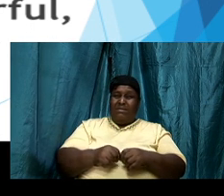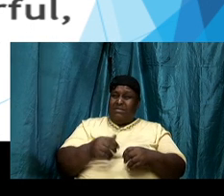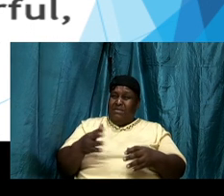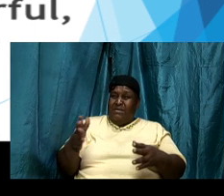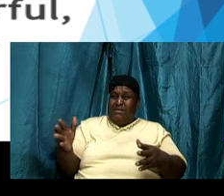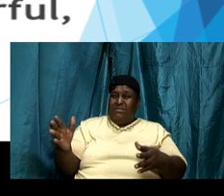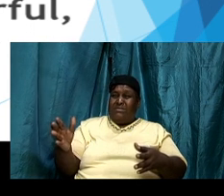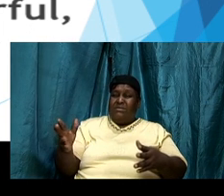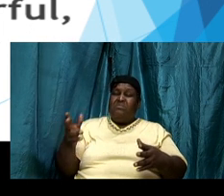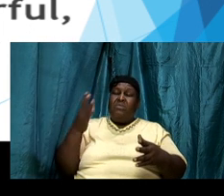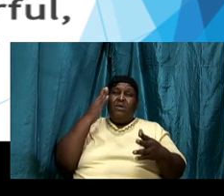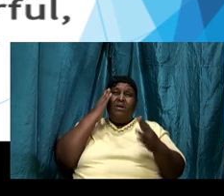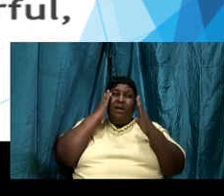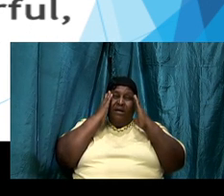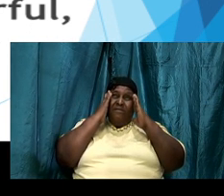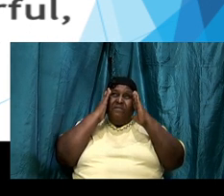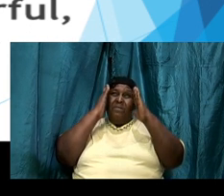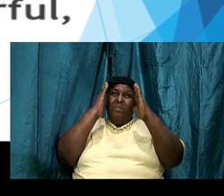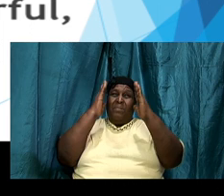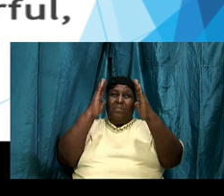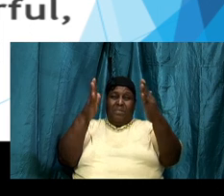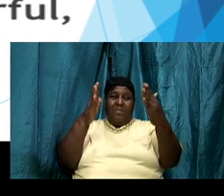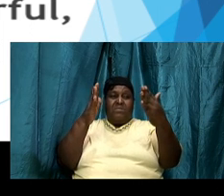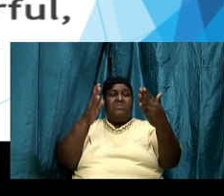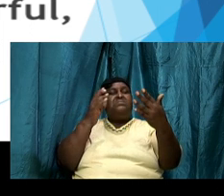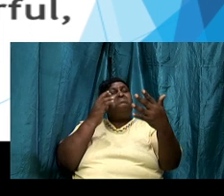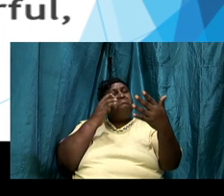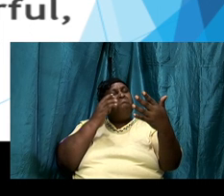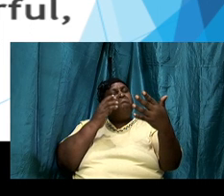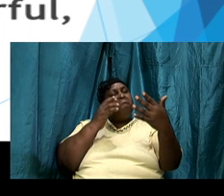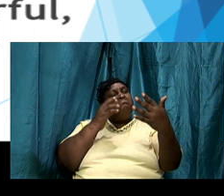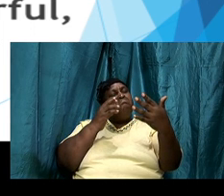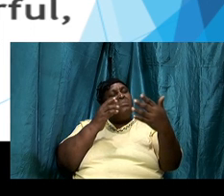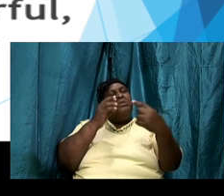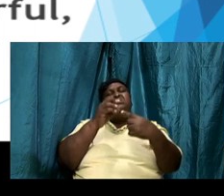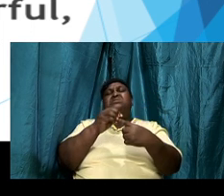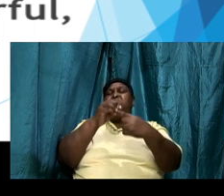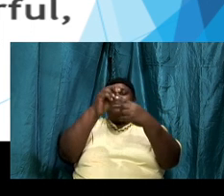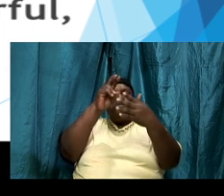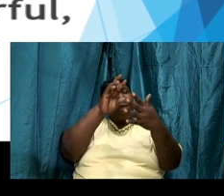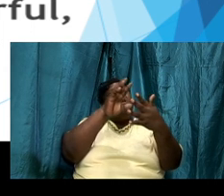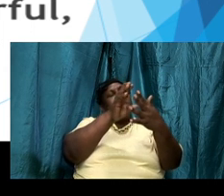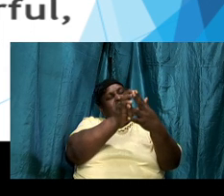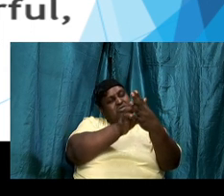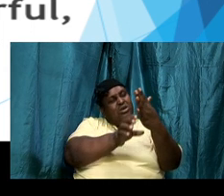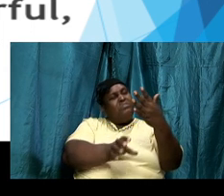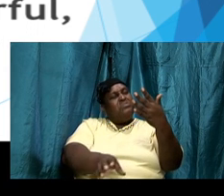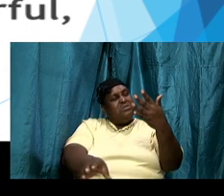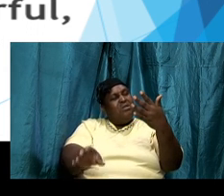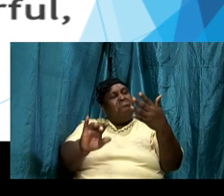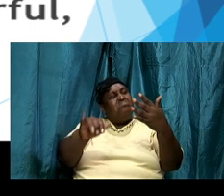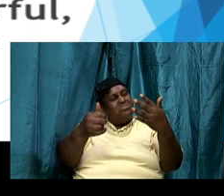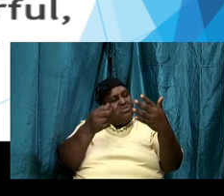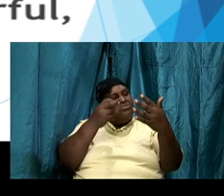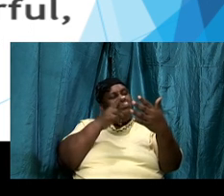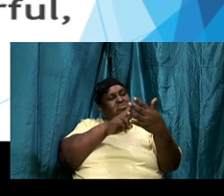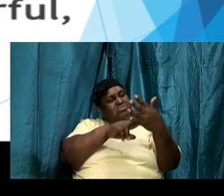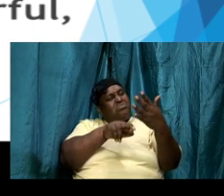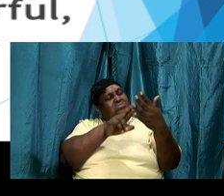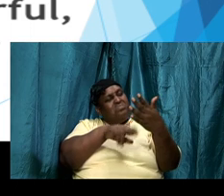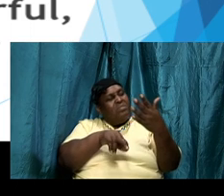verse or chapter or chapters that we have just read when we start to meditate